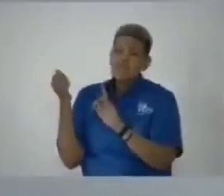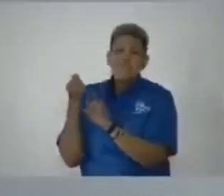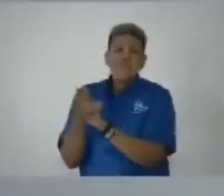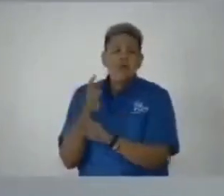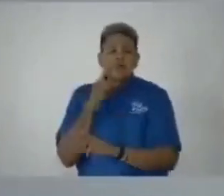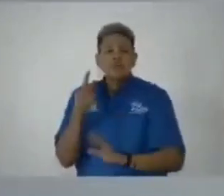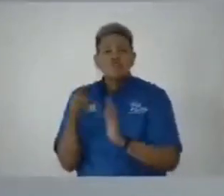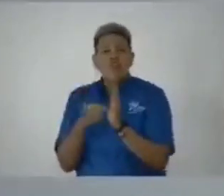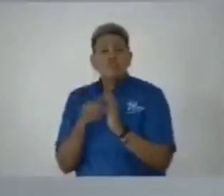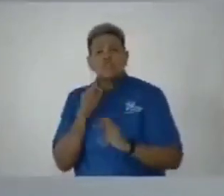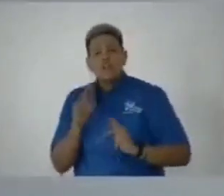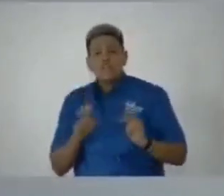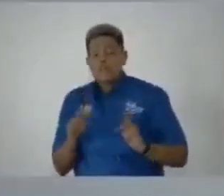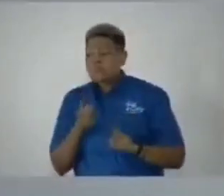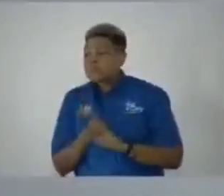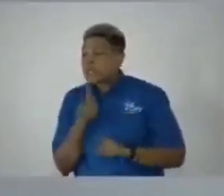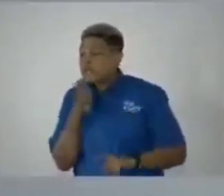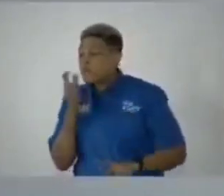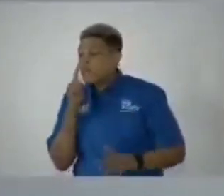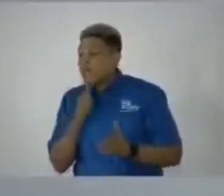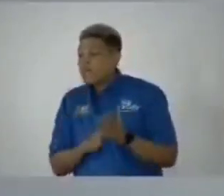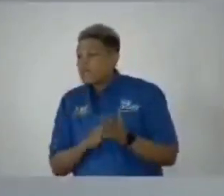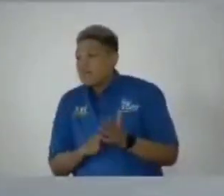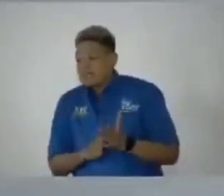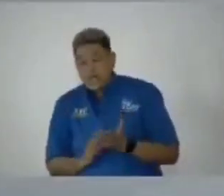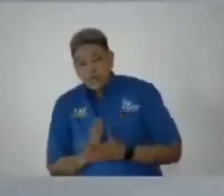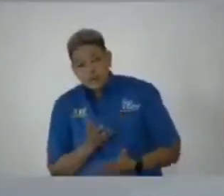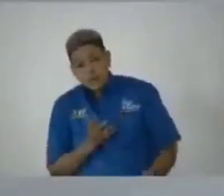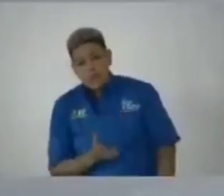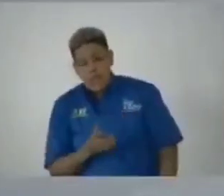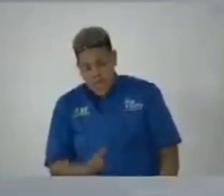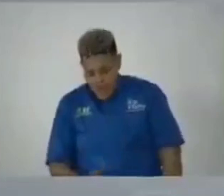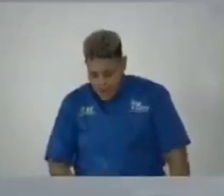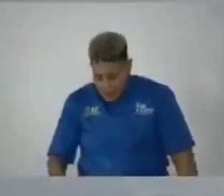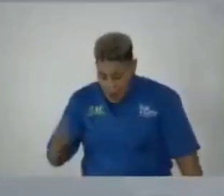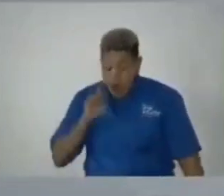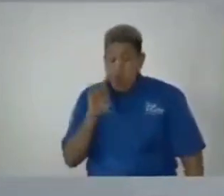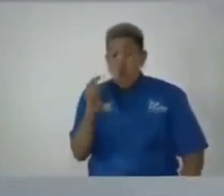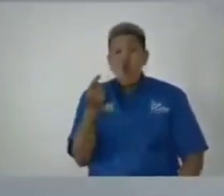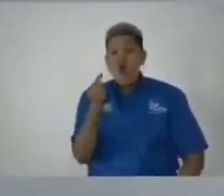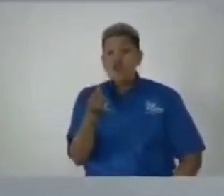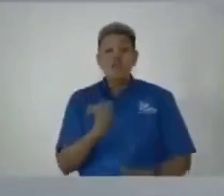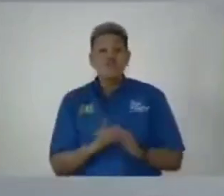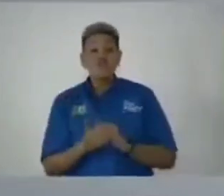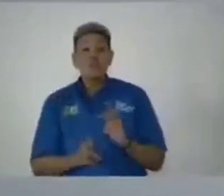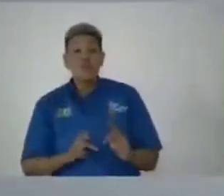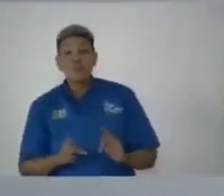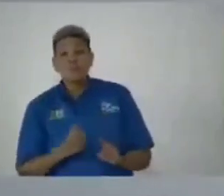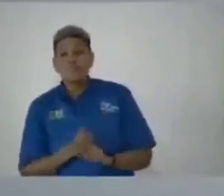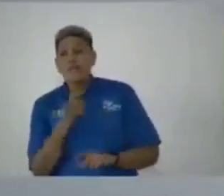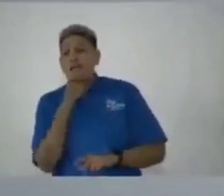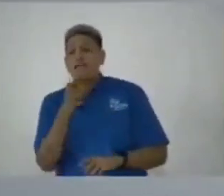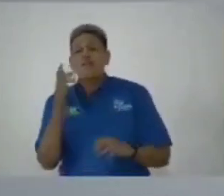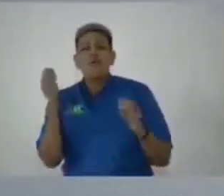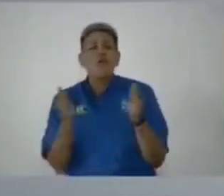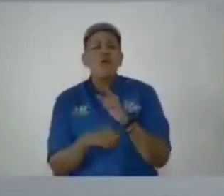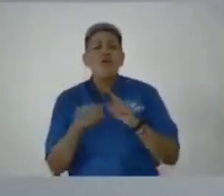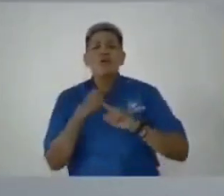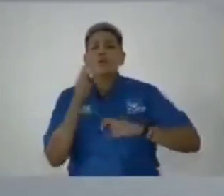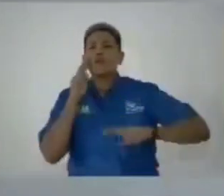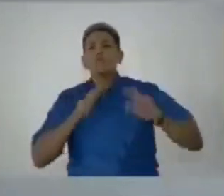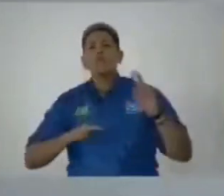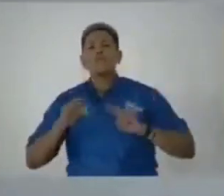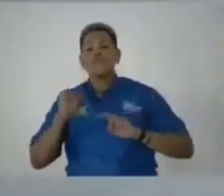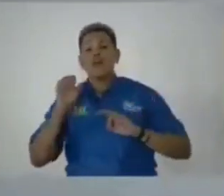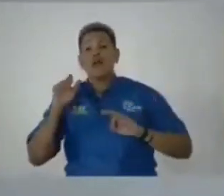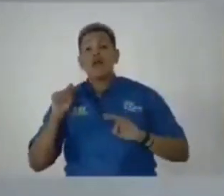of persons who are persons who investigated by yes ordinary jamaicans who fall under the preview of the act